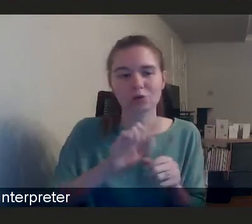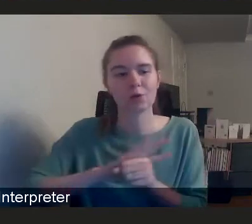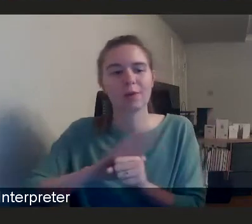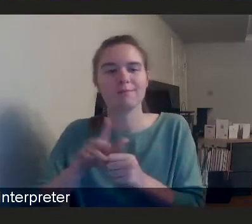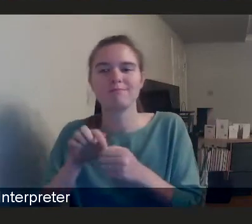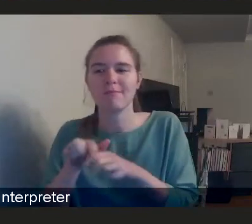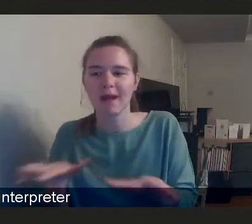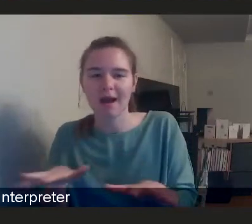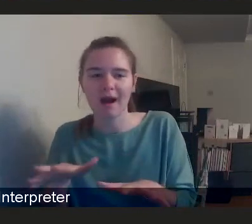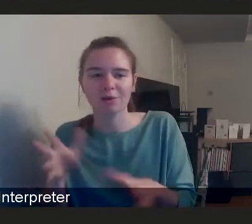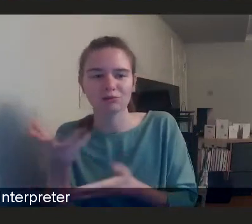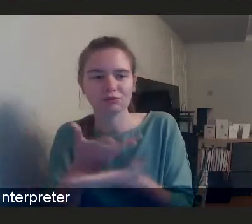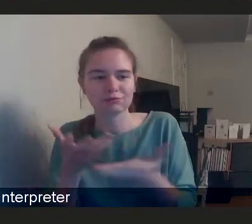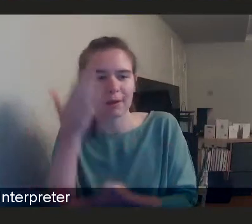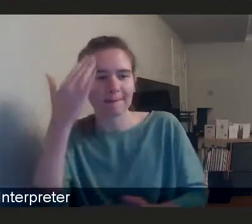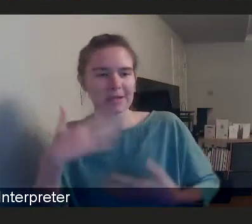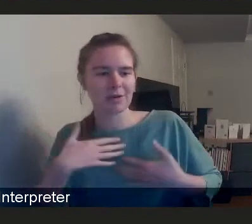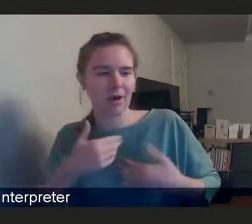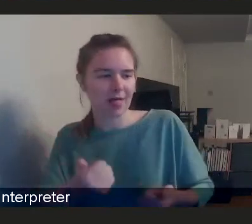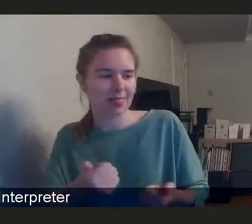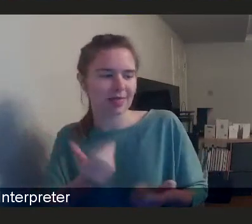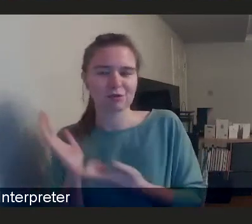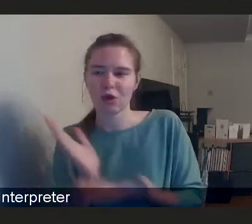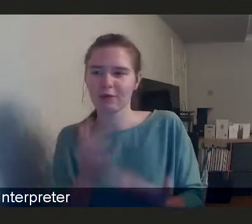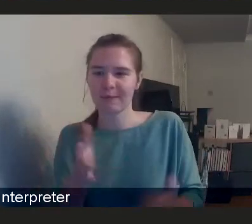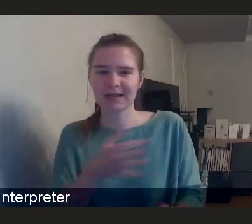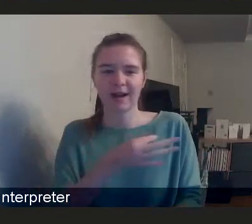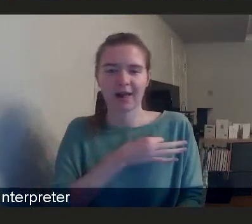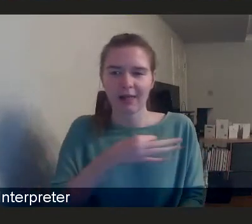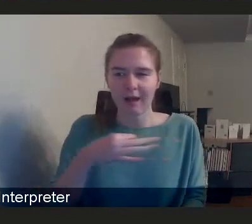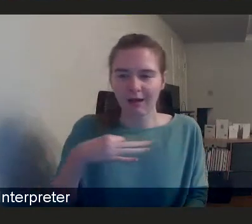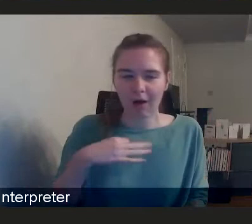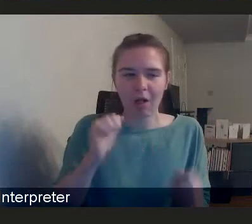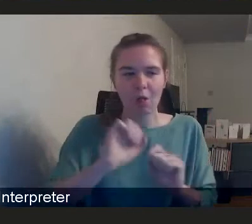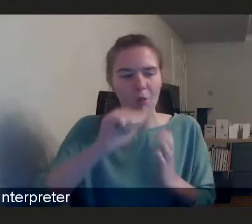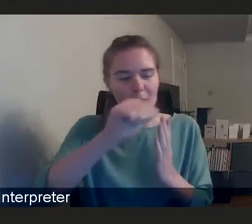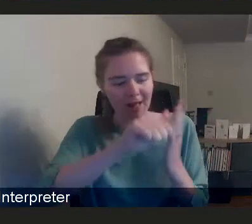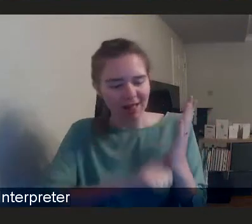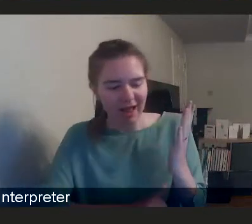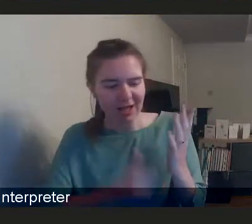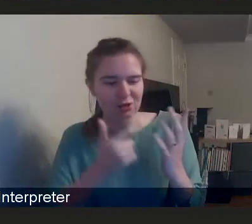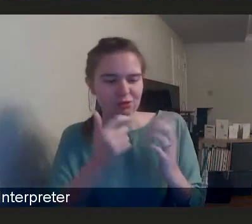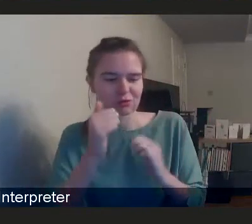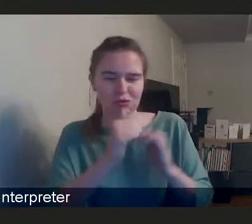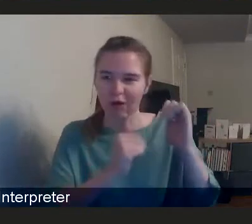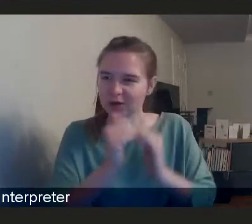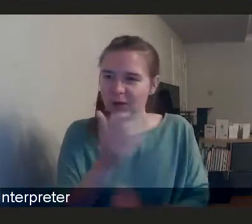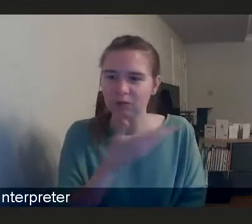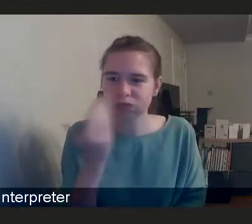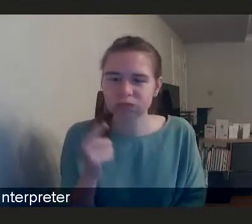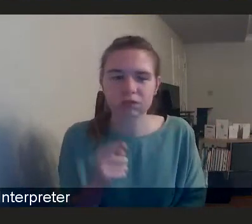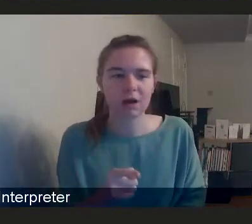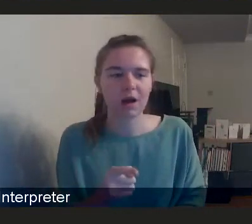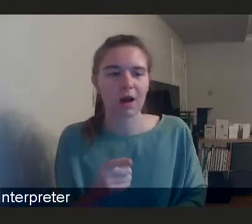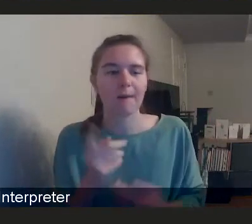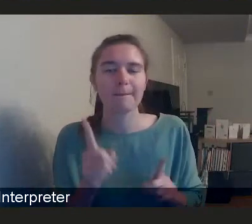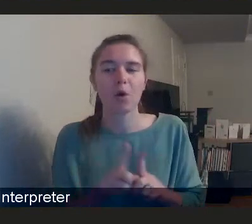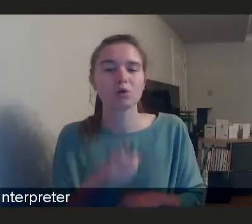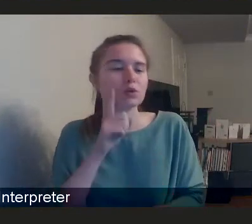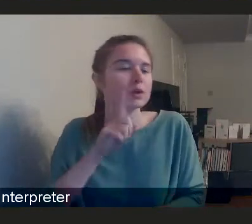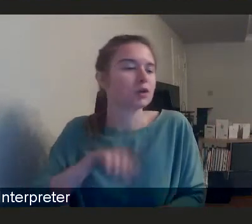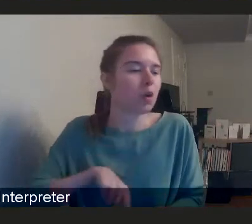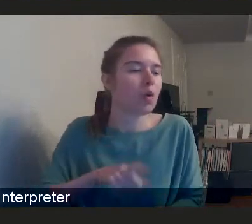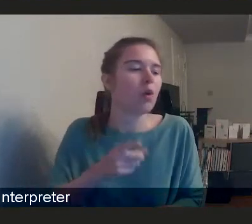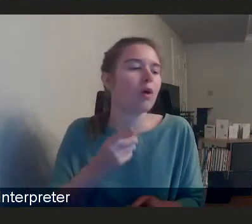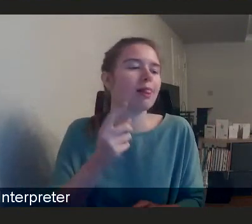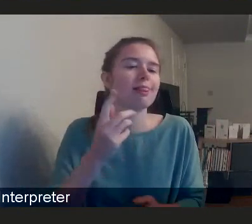health services, being of that clinical type and waiting lists and there's not enough infrastructure there. But ignoring the fact that quite a